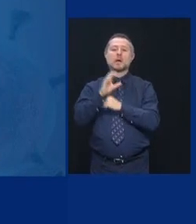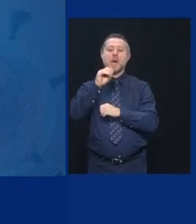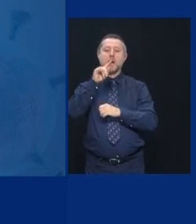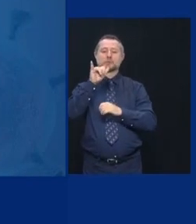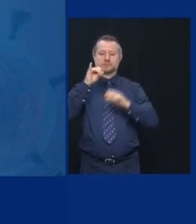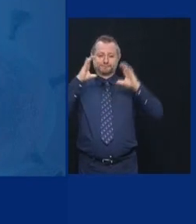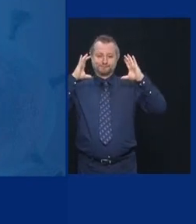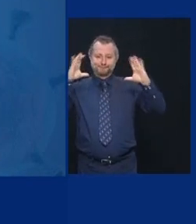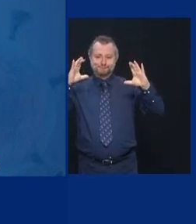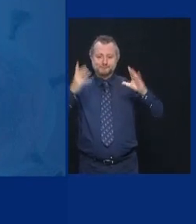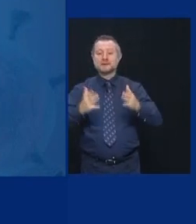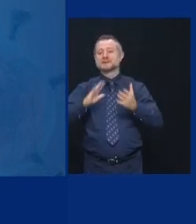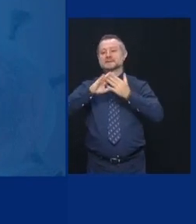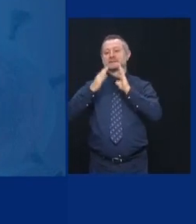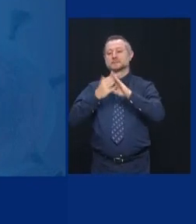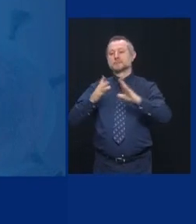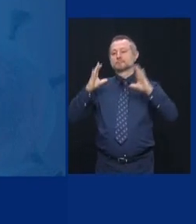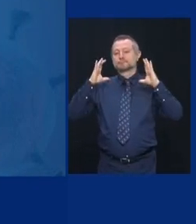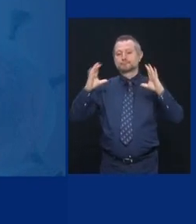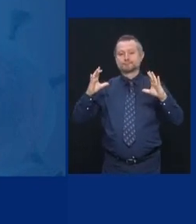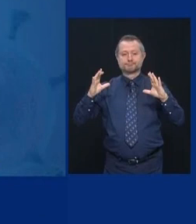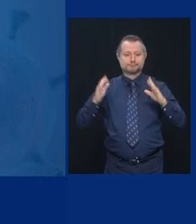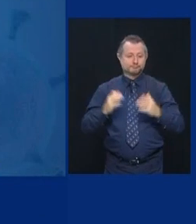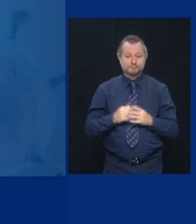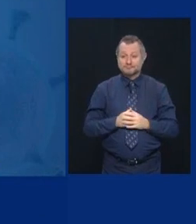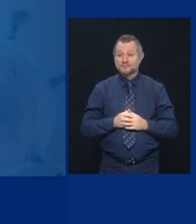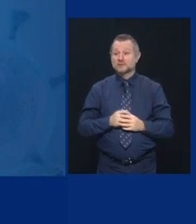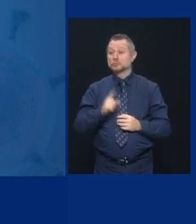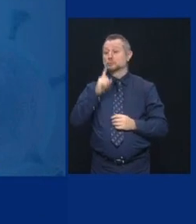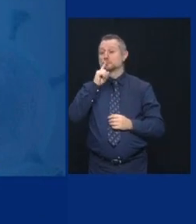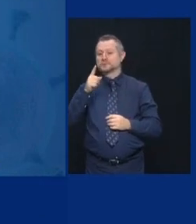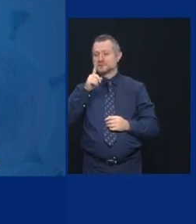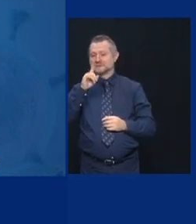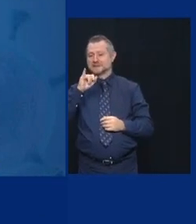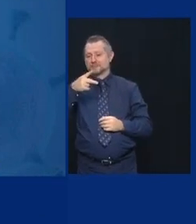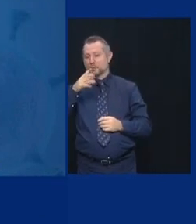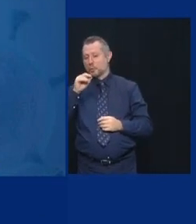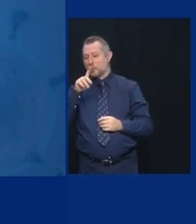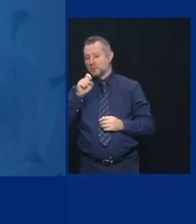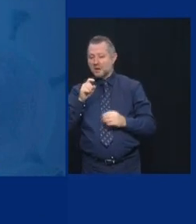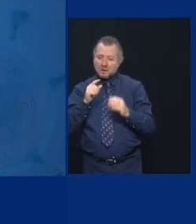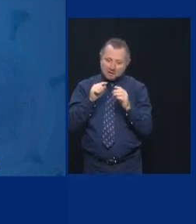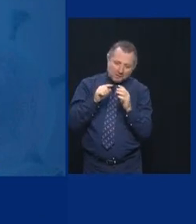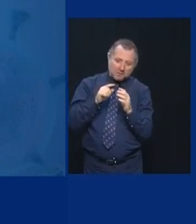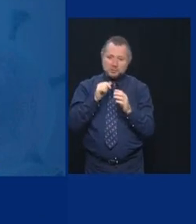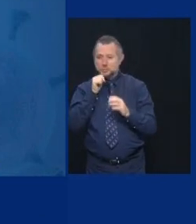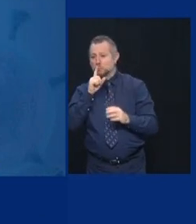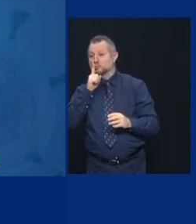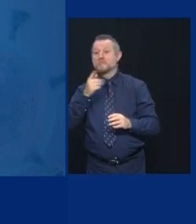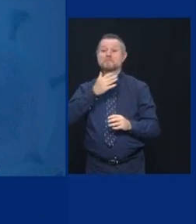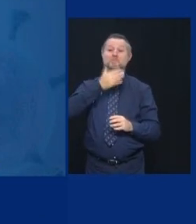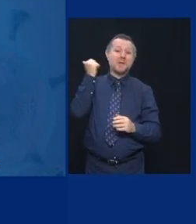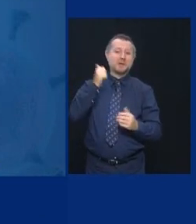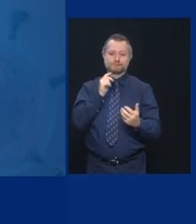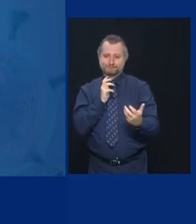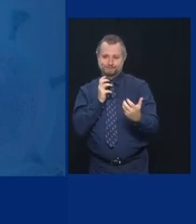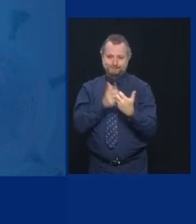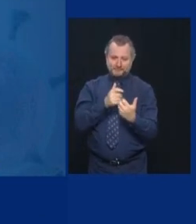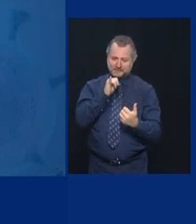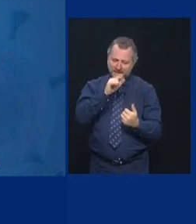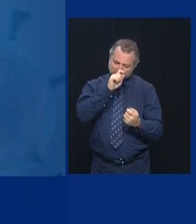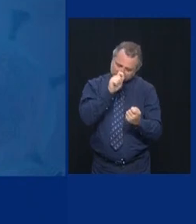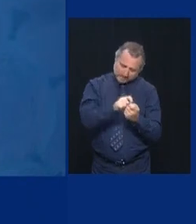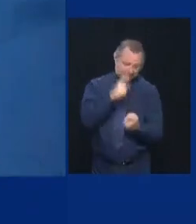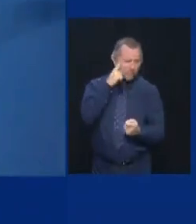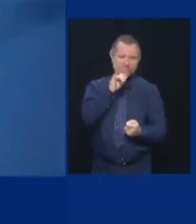a town. So the zip codes are not the best template to use, and